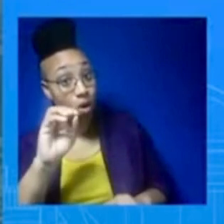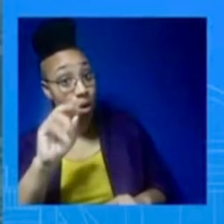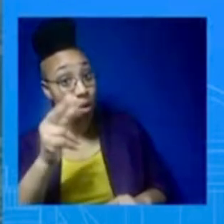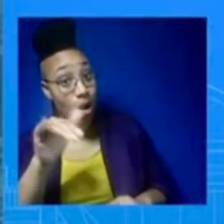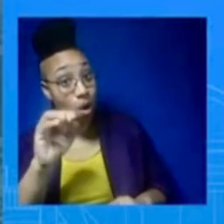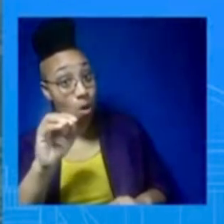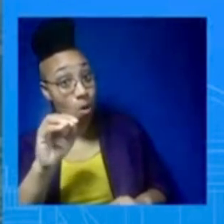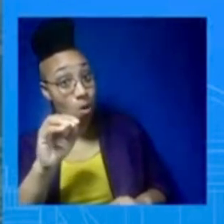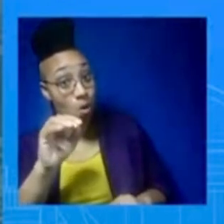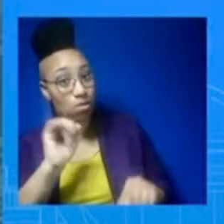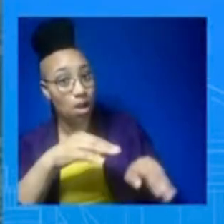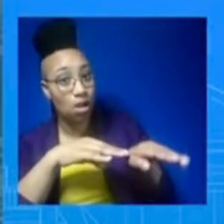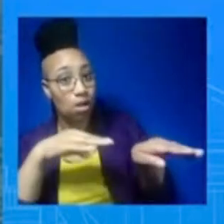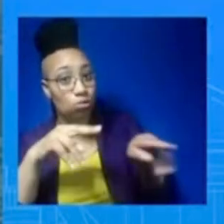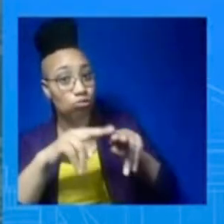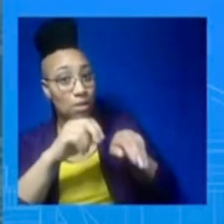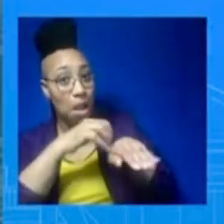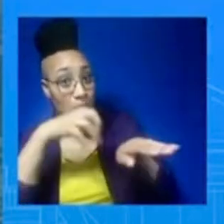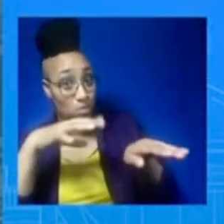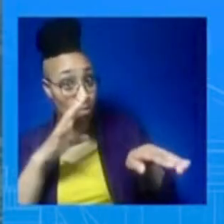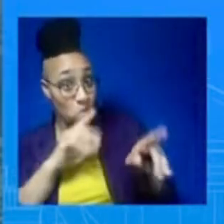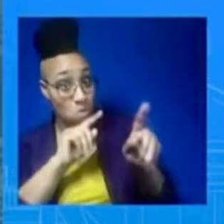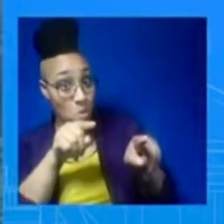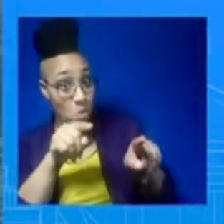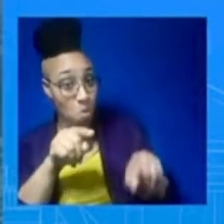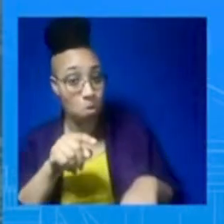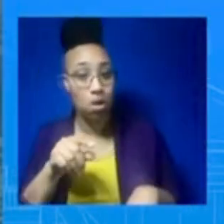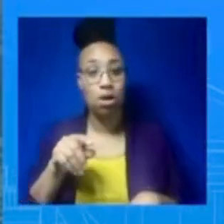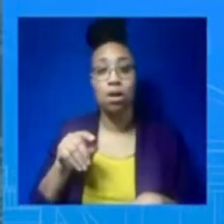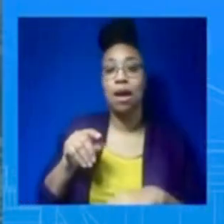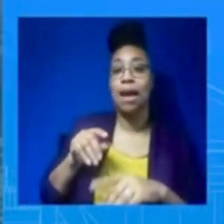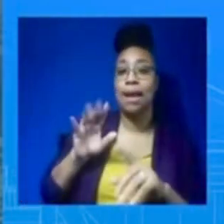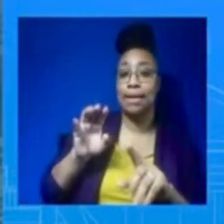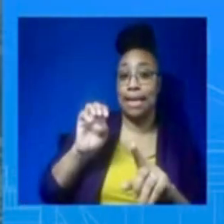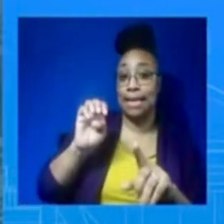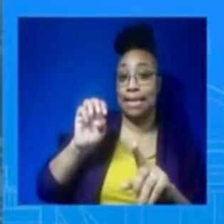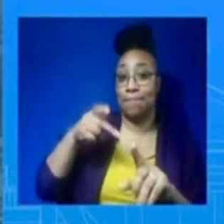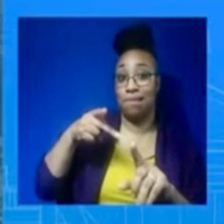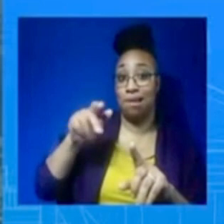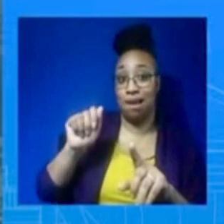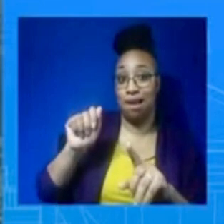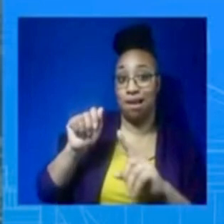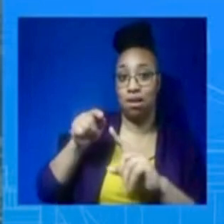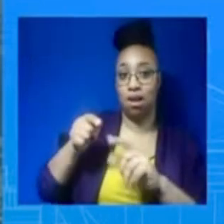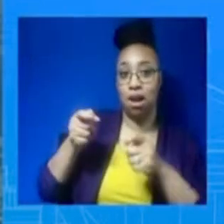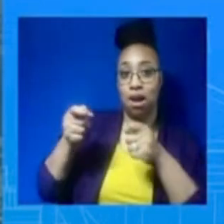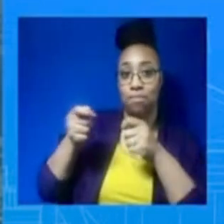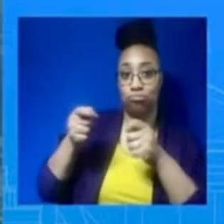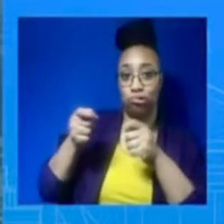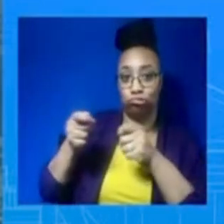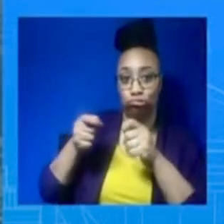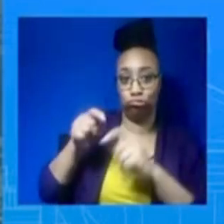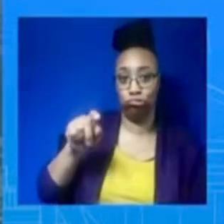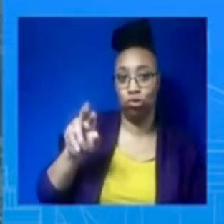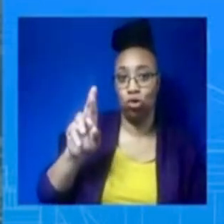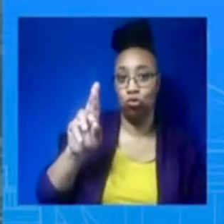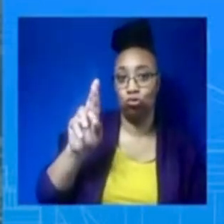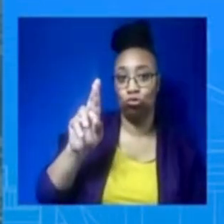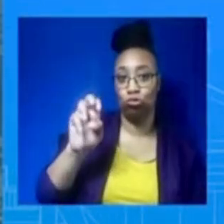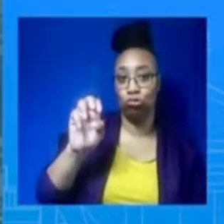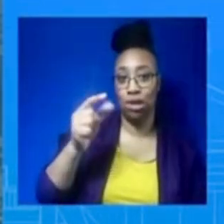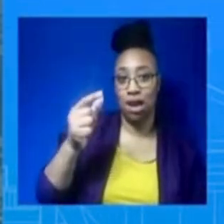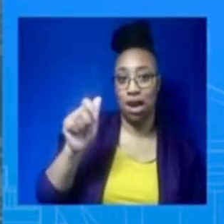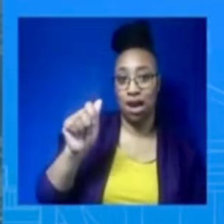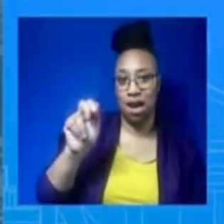Regan was there. He held a press conference just over 24 hours ago while he was in East Palestine. I just don't have anything to share